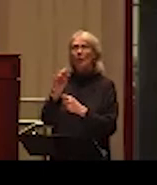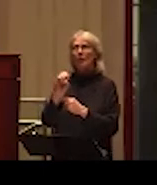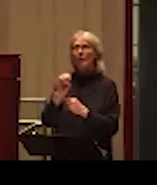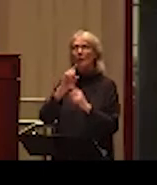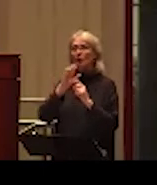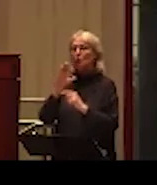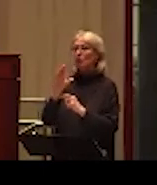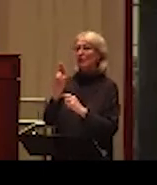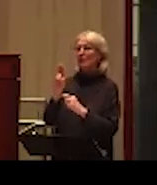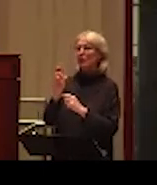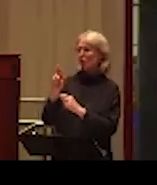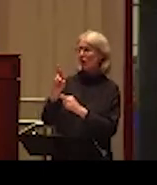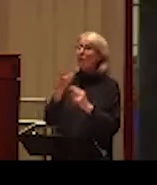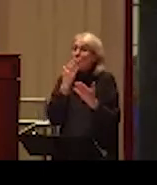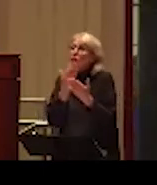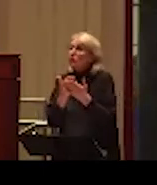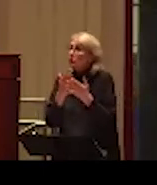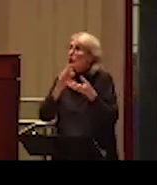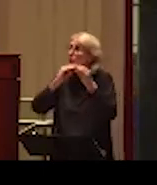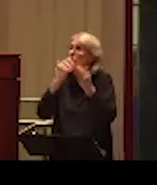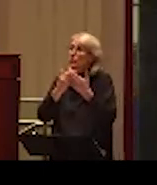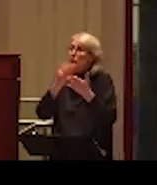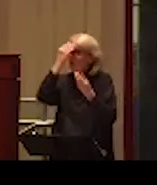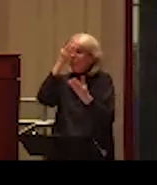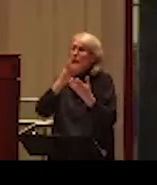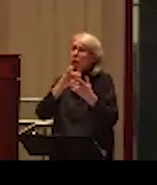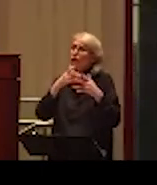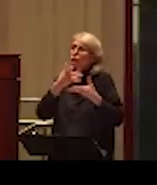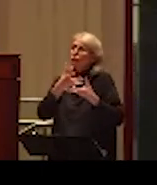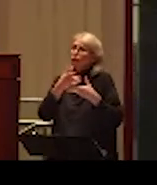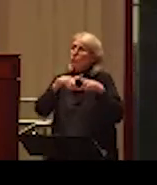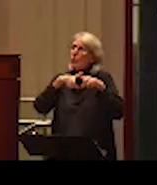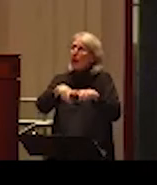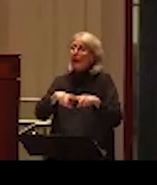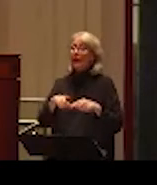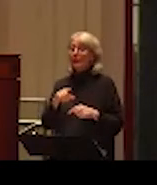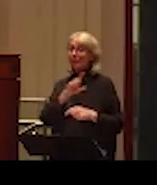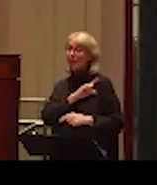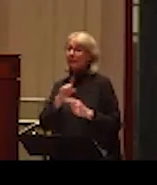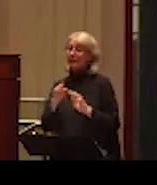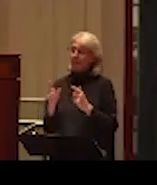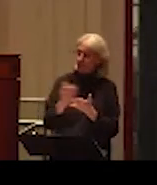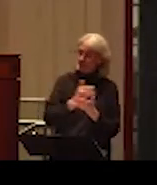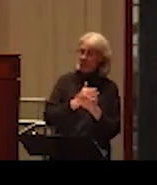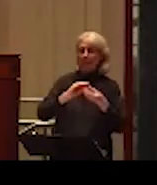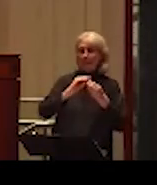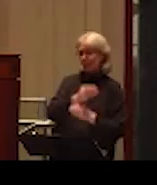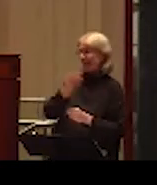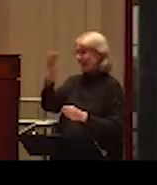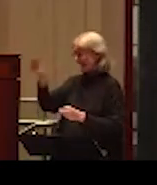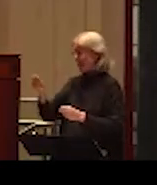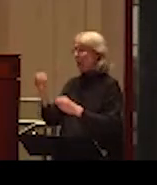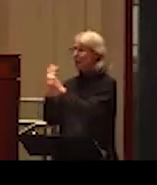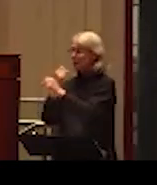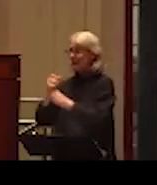is a very reliable source of information. But this department have to report their numbers to Statistics Canada, and then they actually